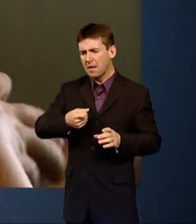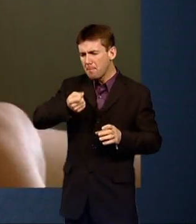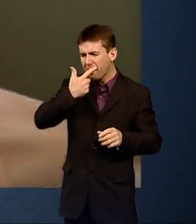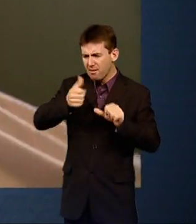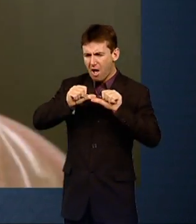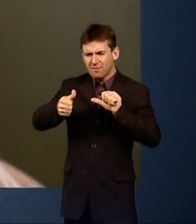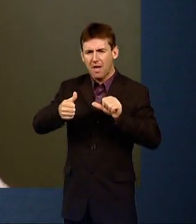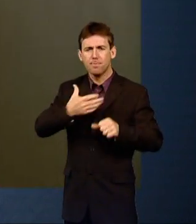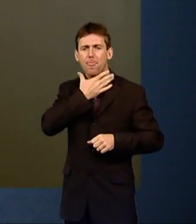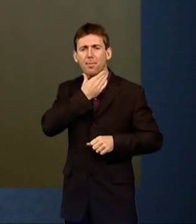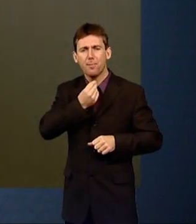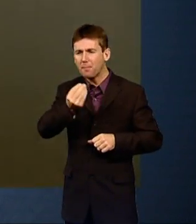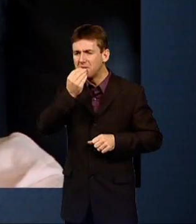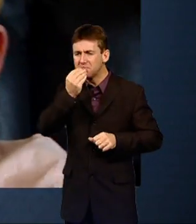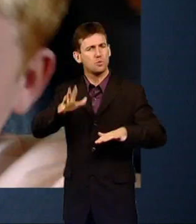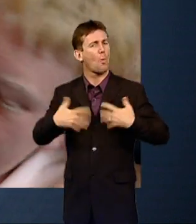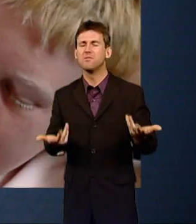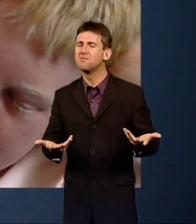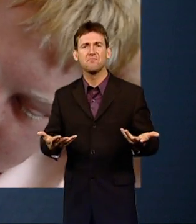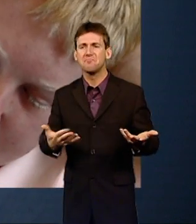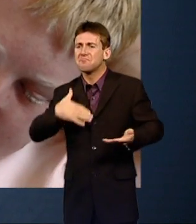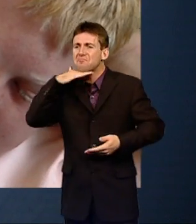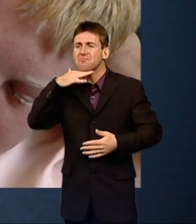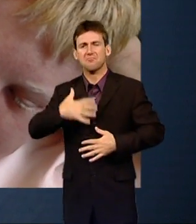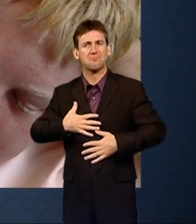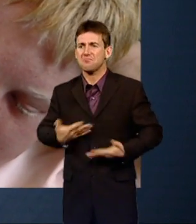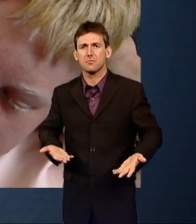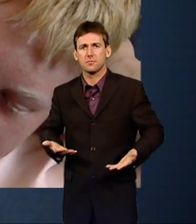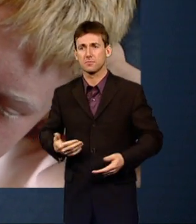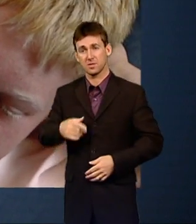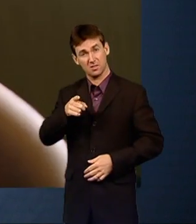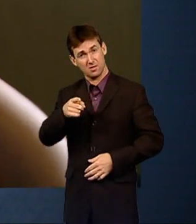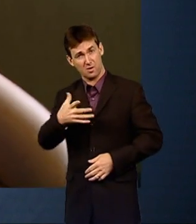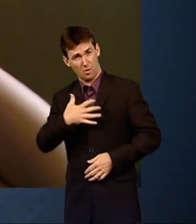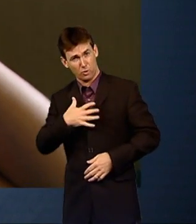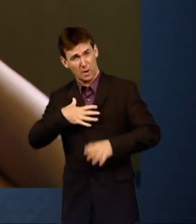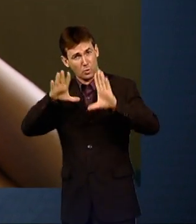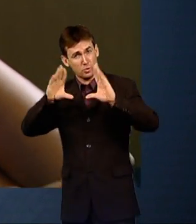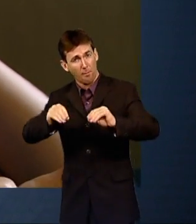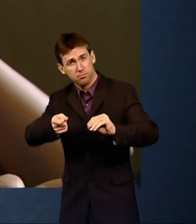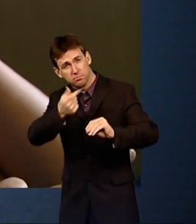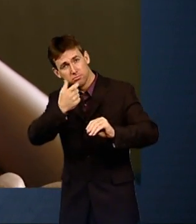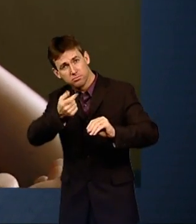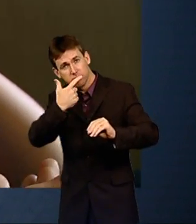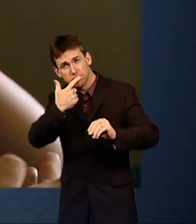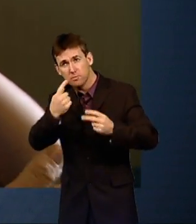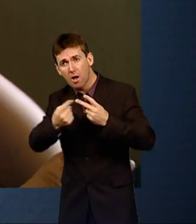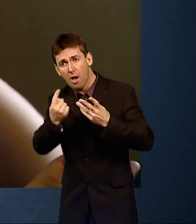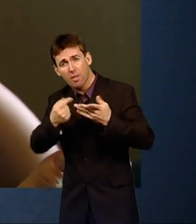You don't want to eat. Would you be happier if you could find a way not to take the medication? Yeah.